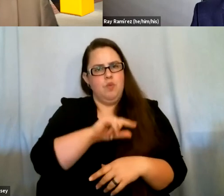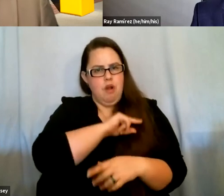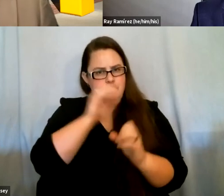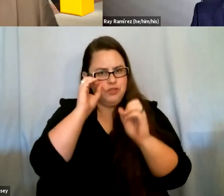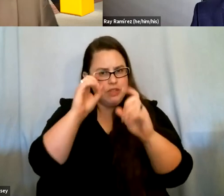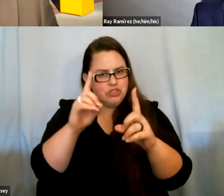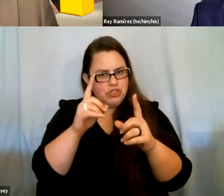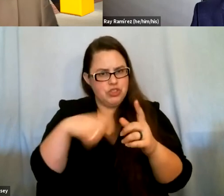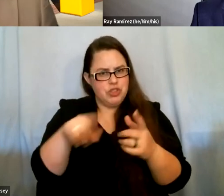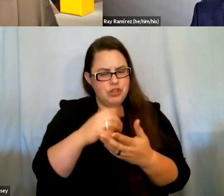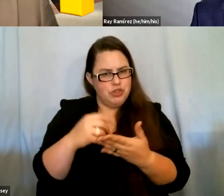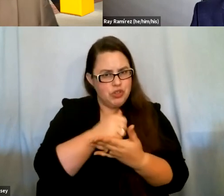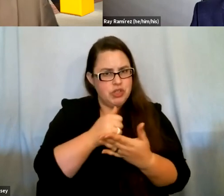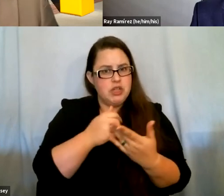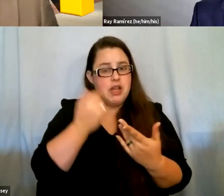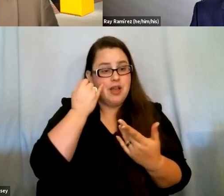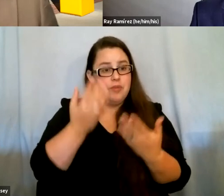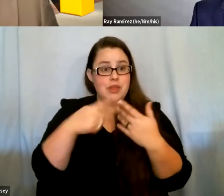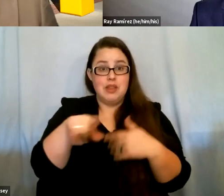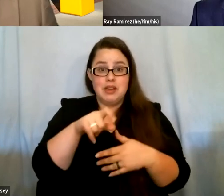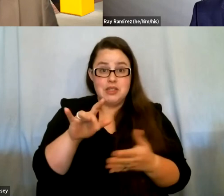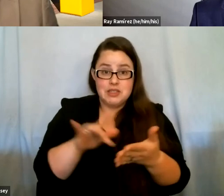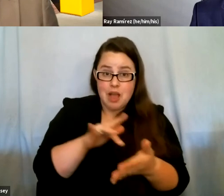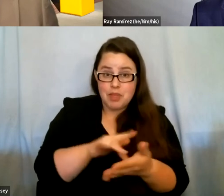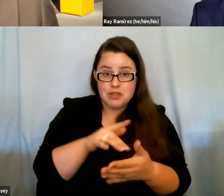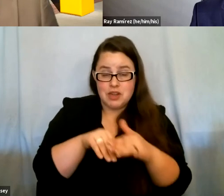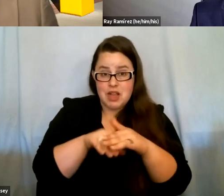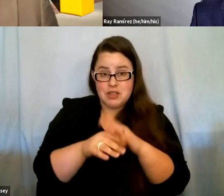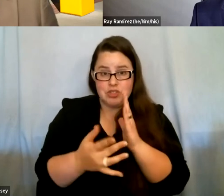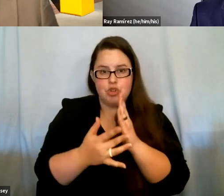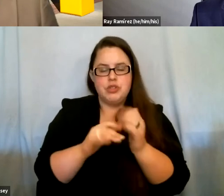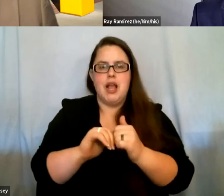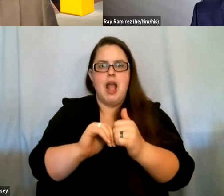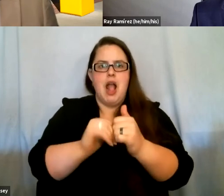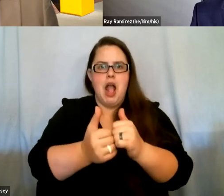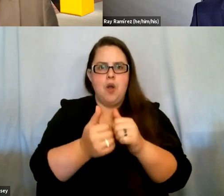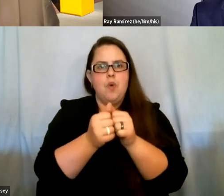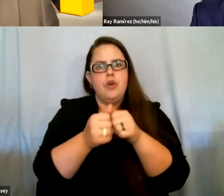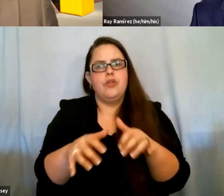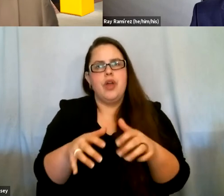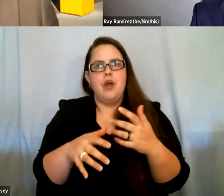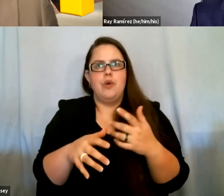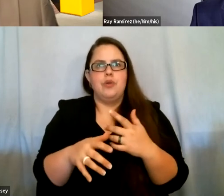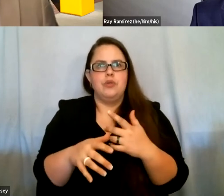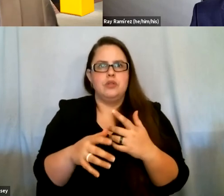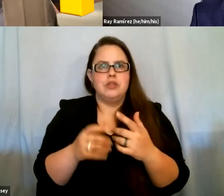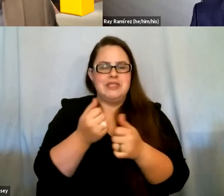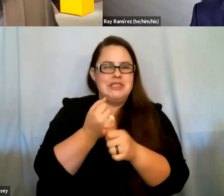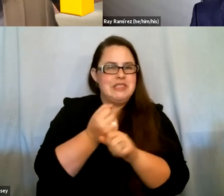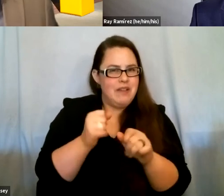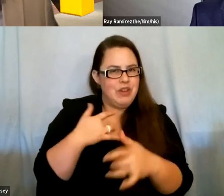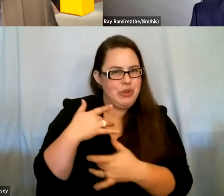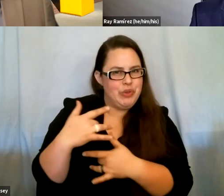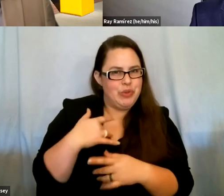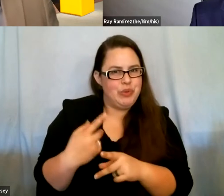and then if that means that they need to get, you know, tablets and access to technology, well, how do we do that without compromising the safety also of the